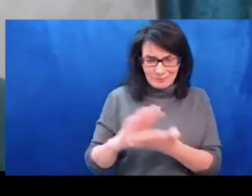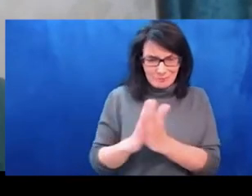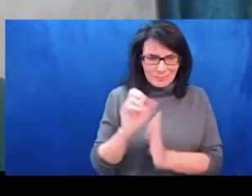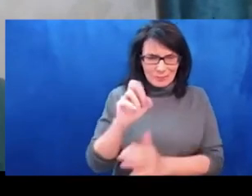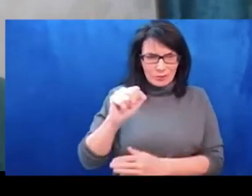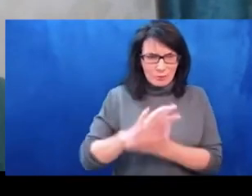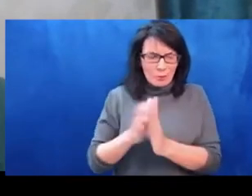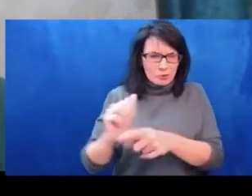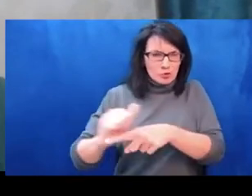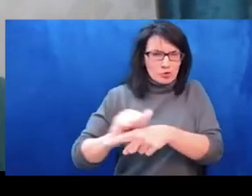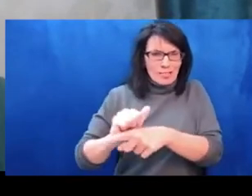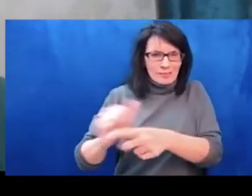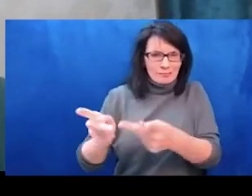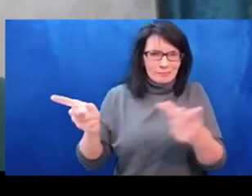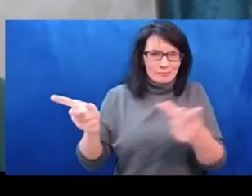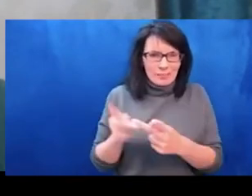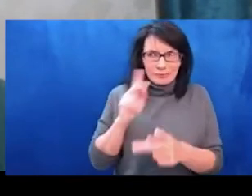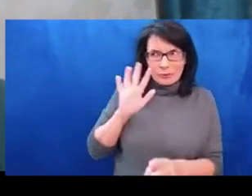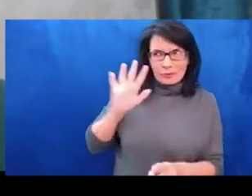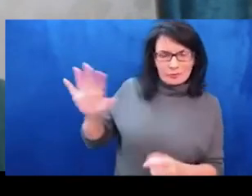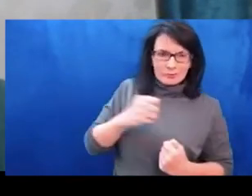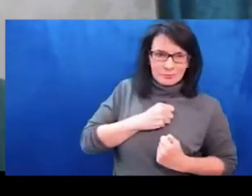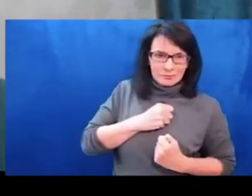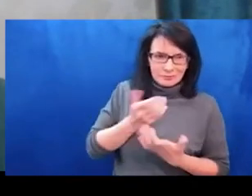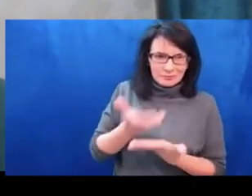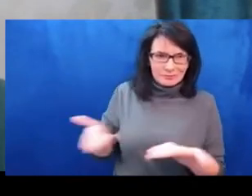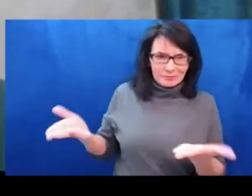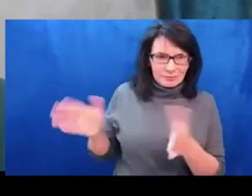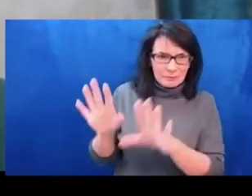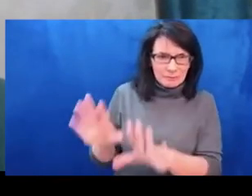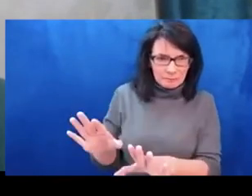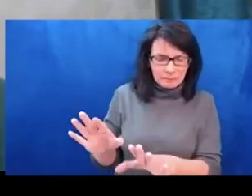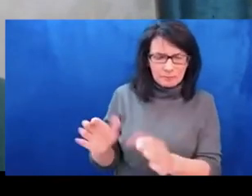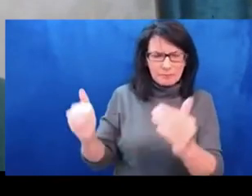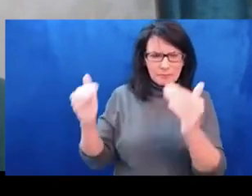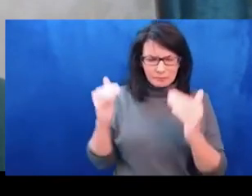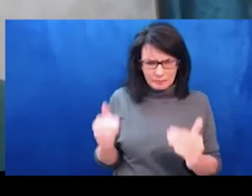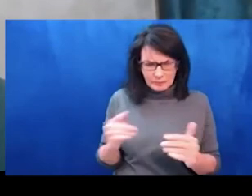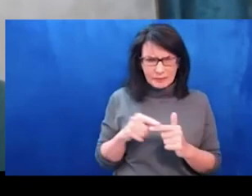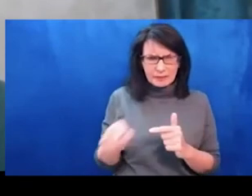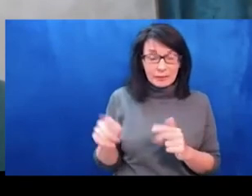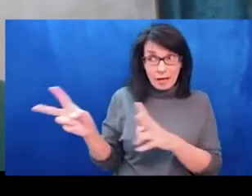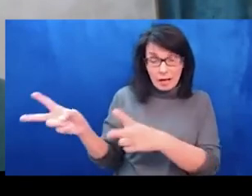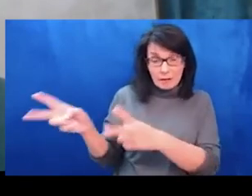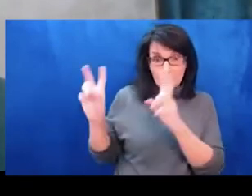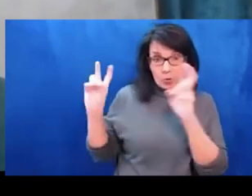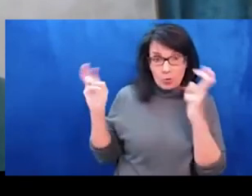invasion was then next. The second point is the military tactics.